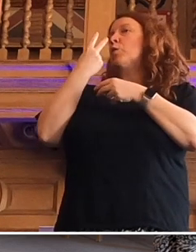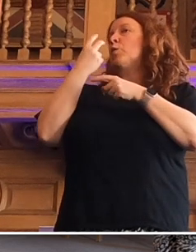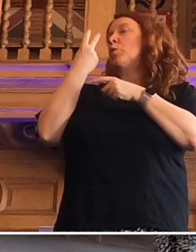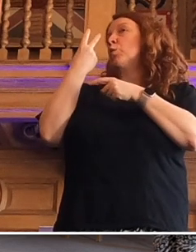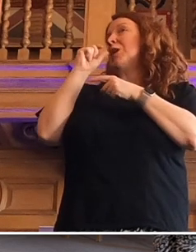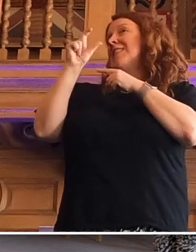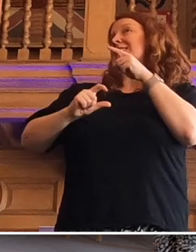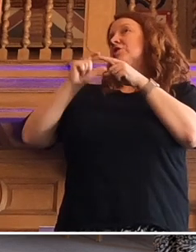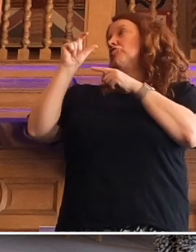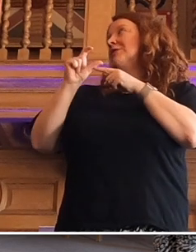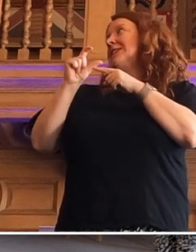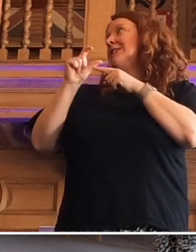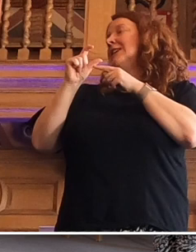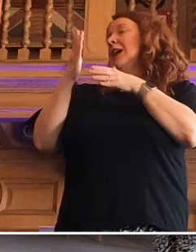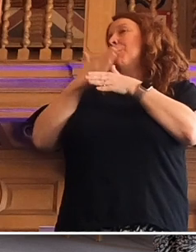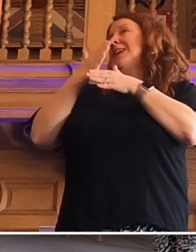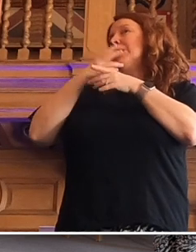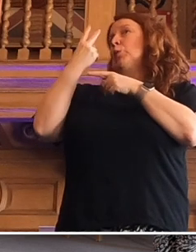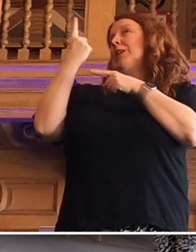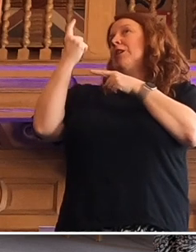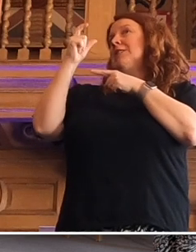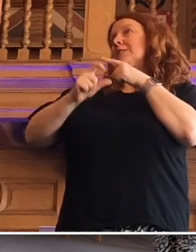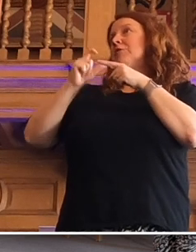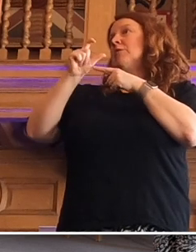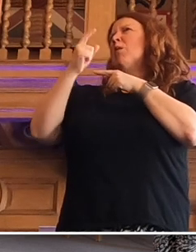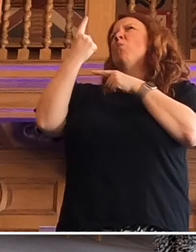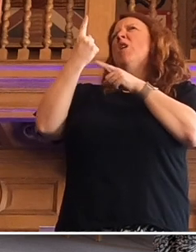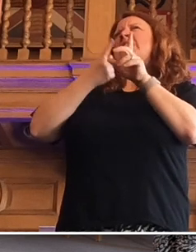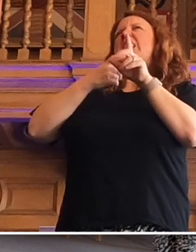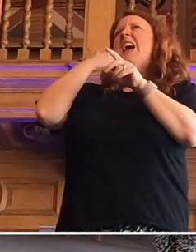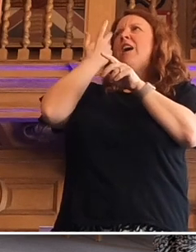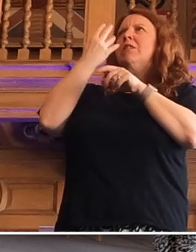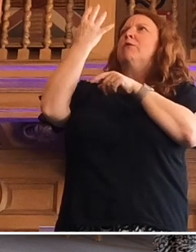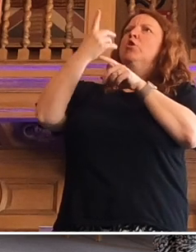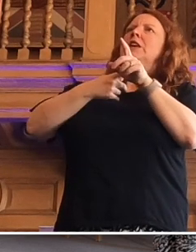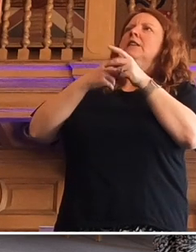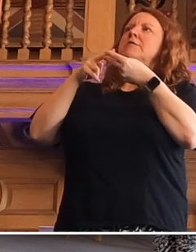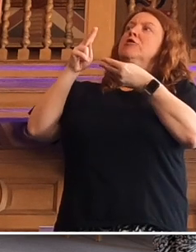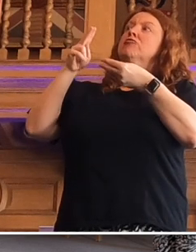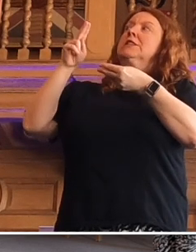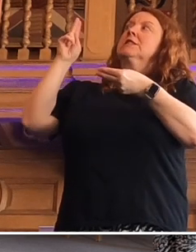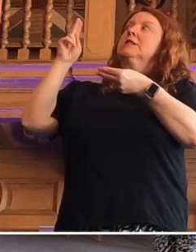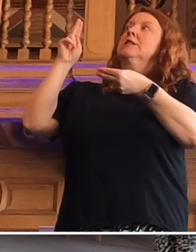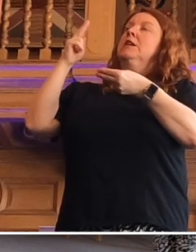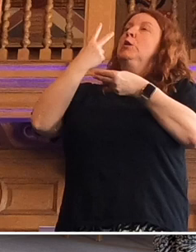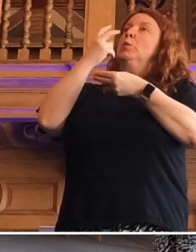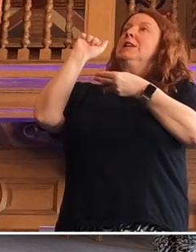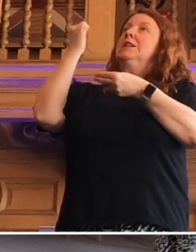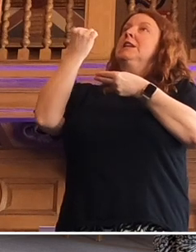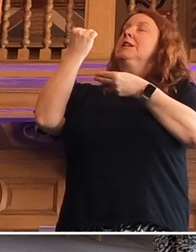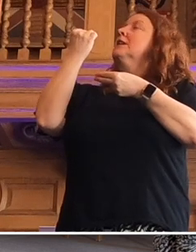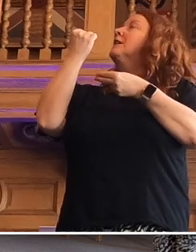century and the beginning of the 21st century by about one year every four years. And in 2010,